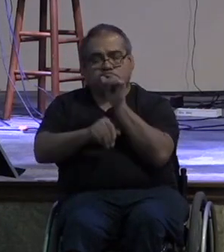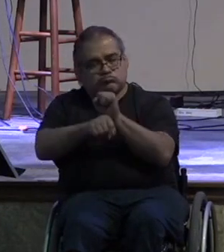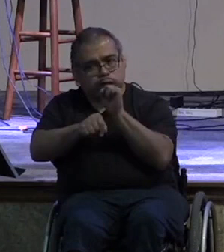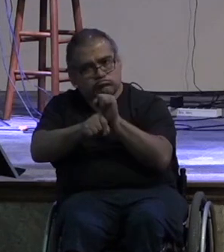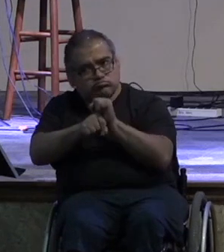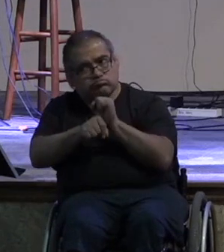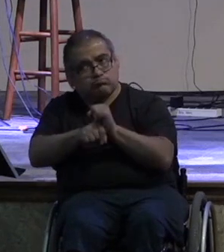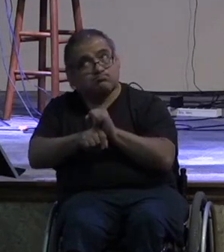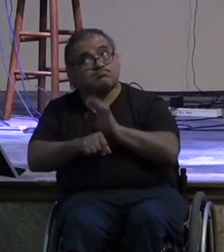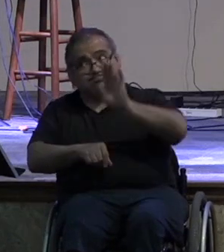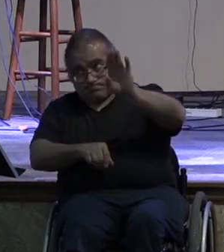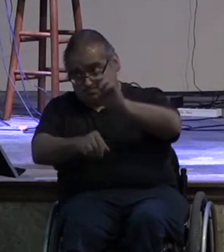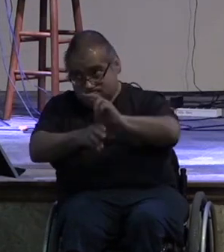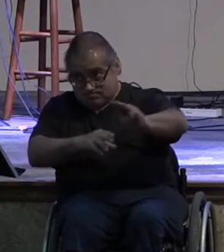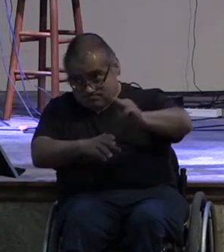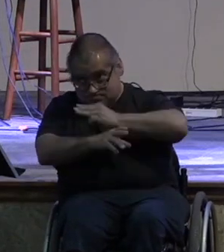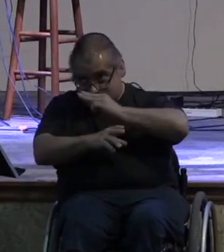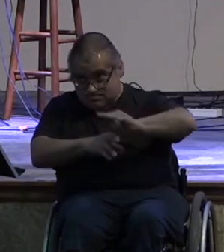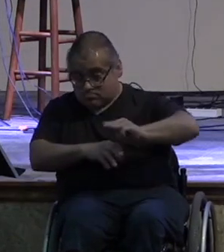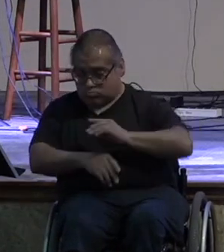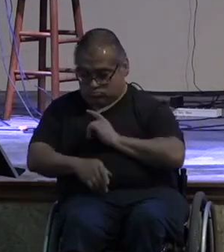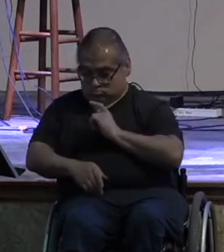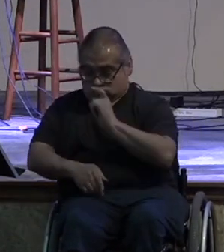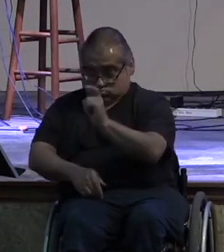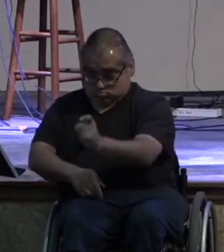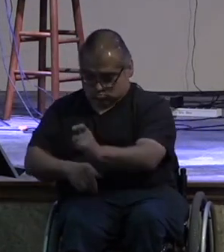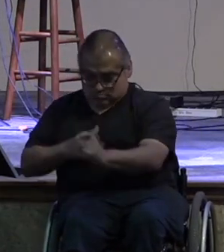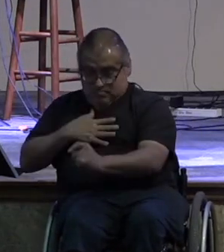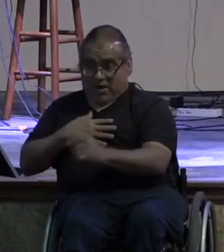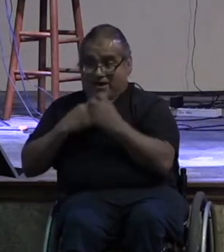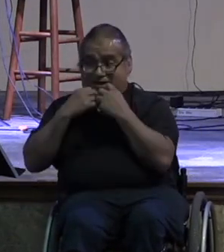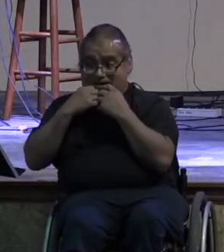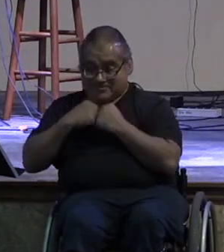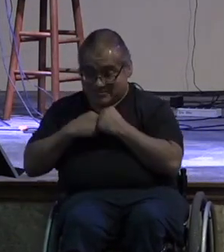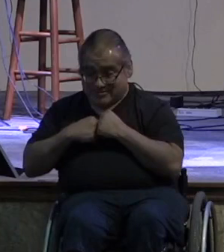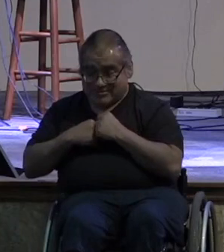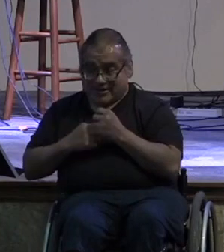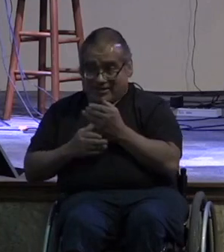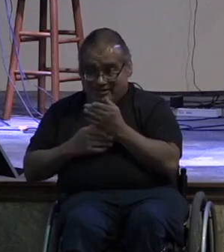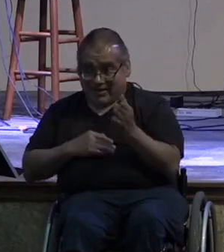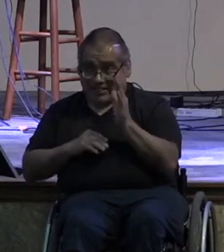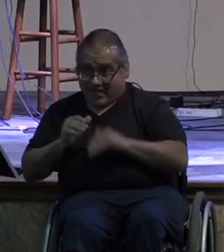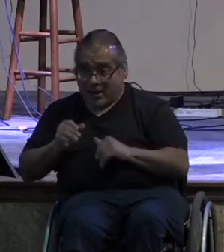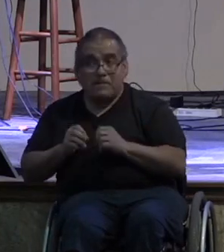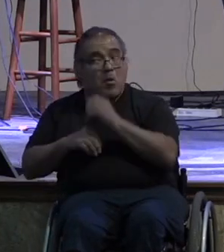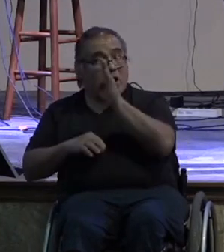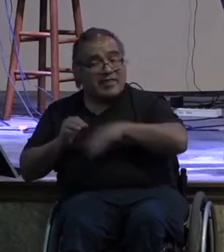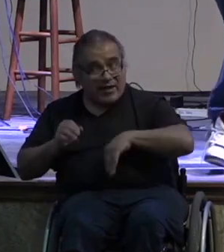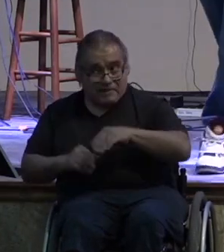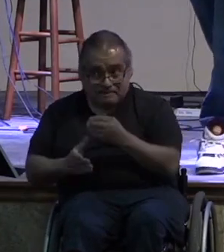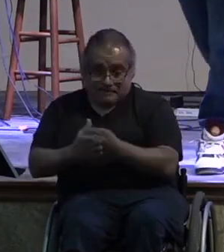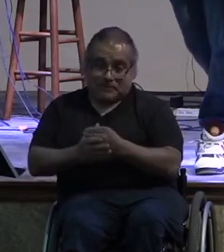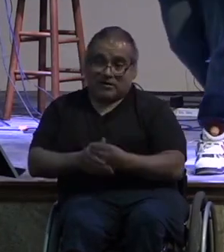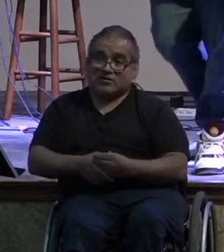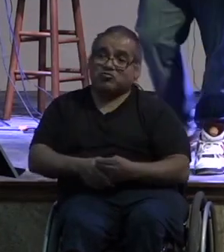each other we are giving of our culture's most precious resource in fact it's often more valuable than money we can